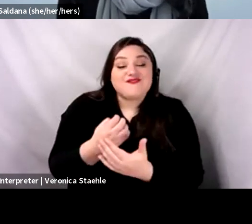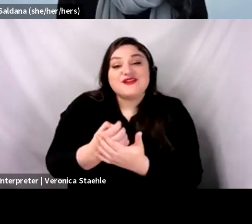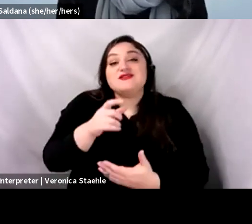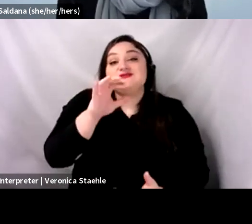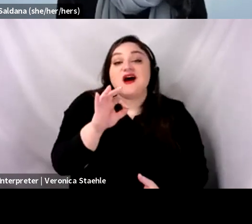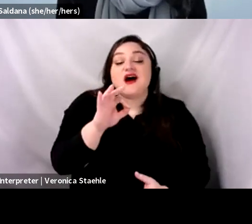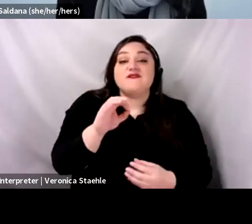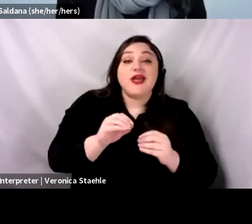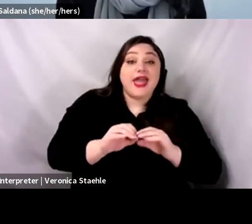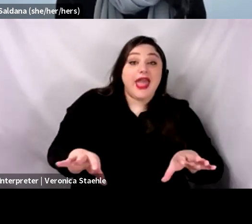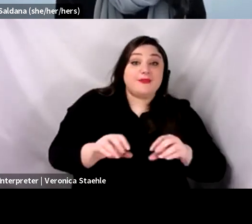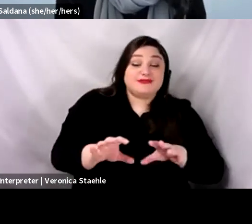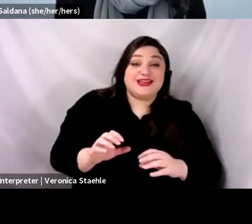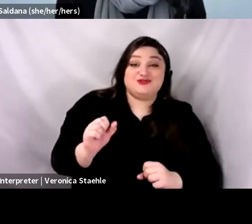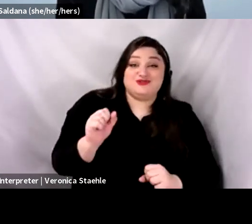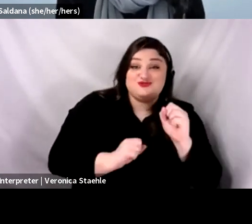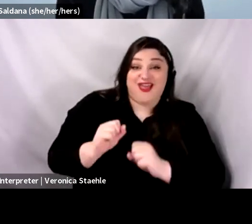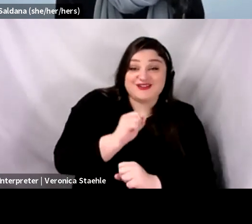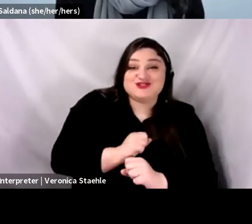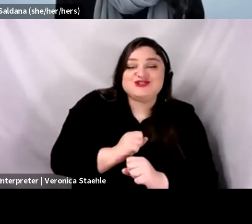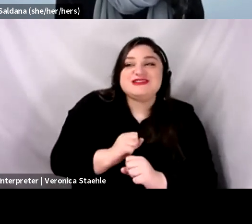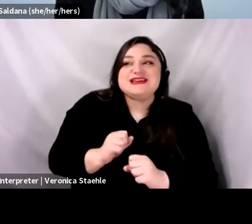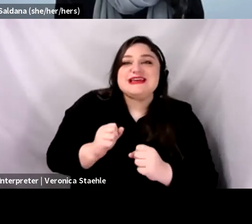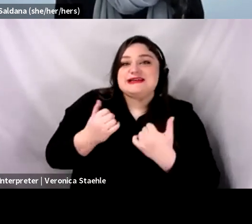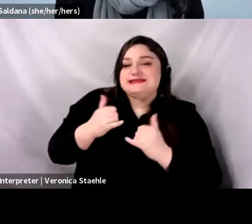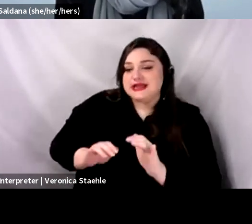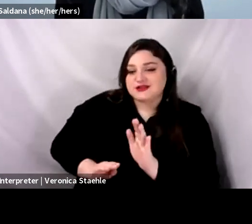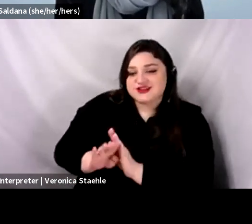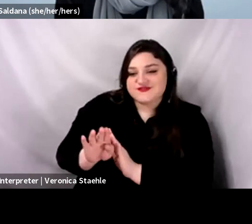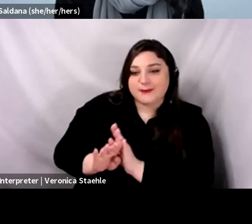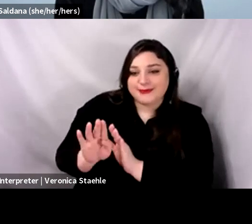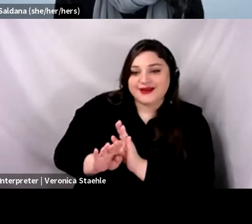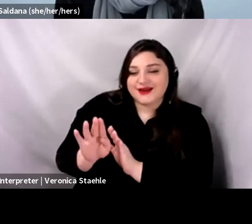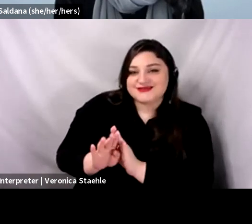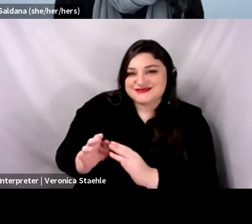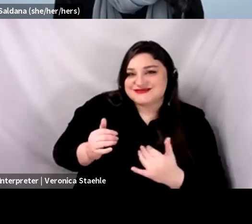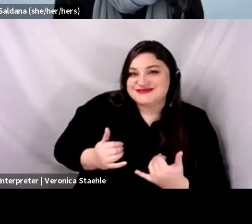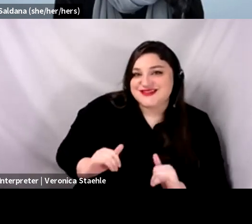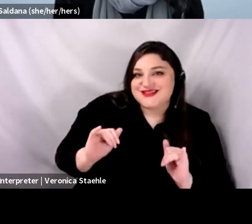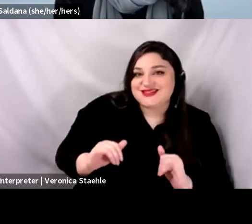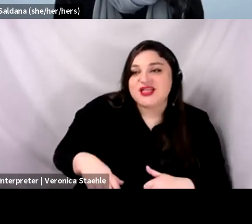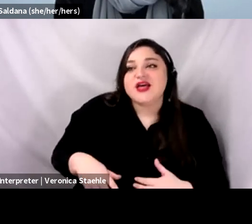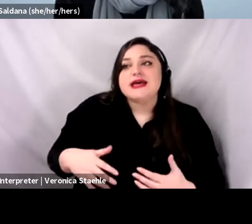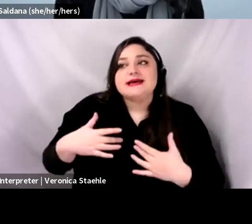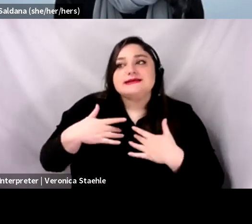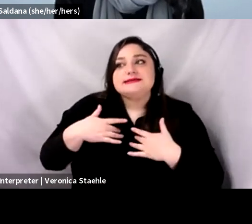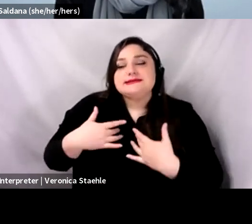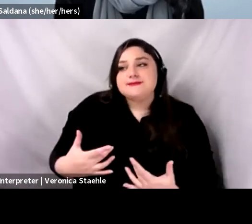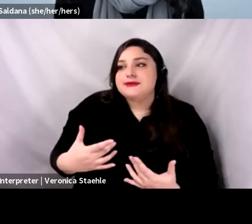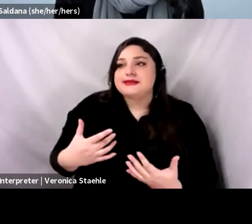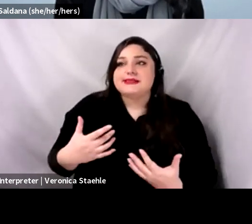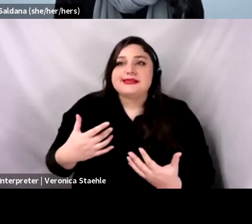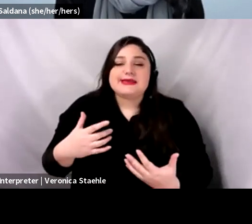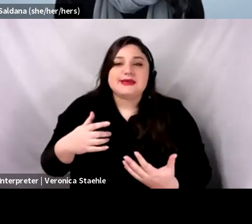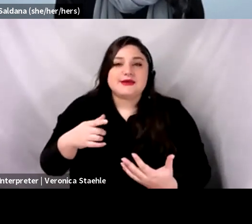is, is developing at this point. So systematic reviews have not come up with, I mean, usually they conclude poor and